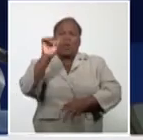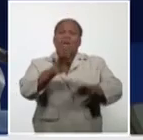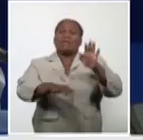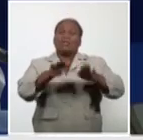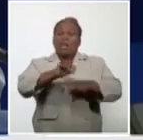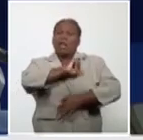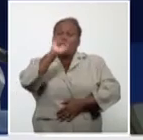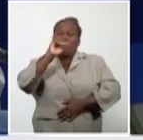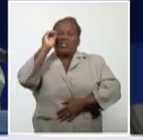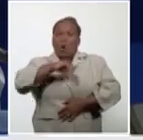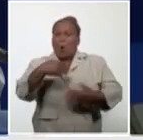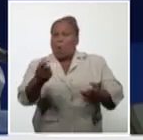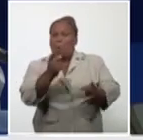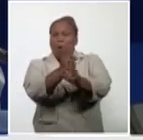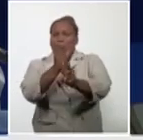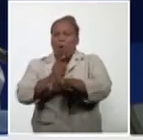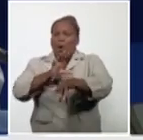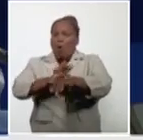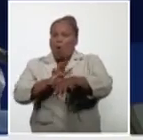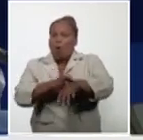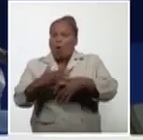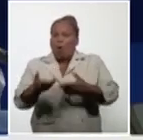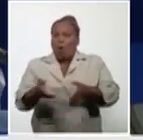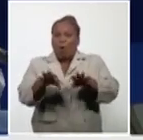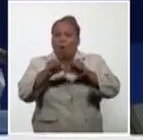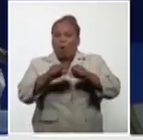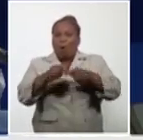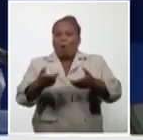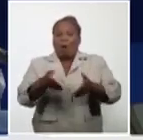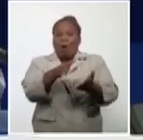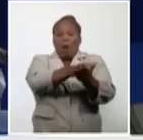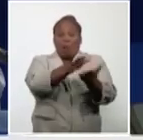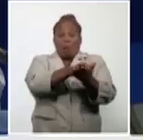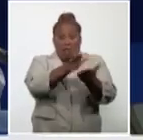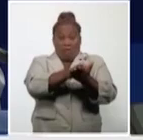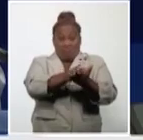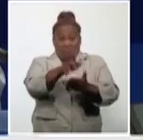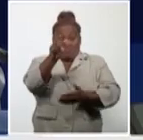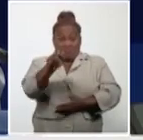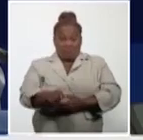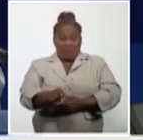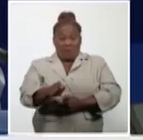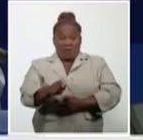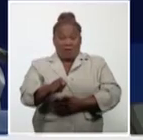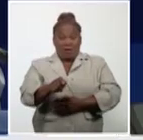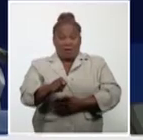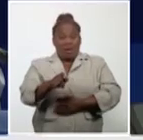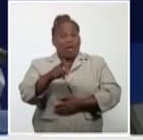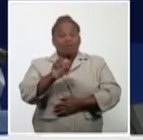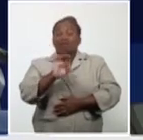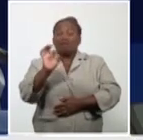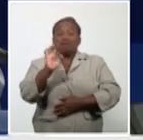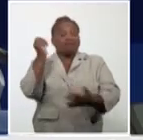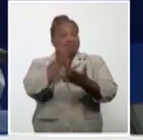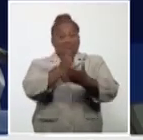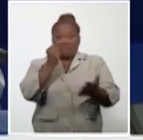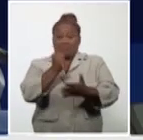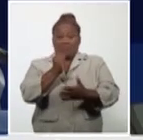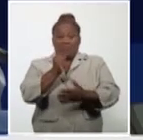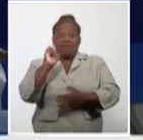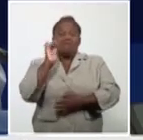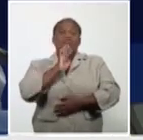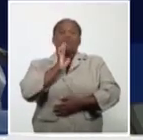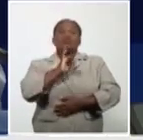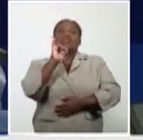on on investigation it will be identified. In fact, the cumulative number of cases in which the source of infection has not been